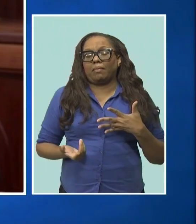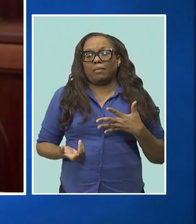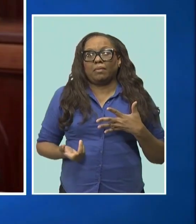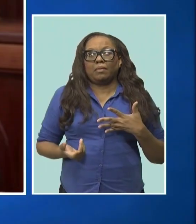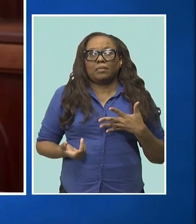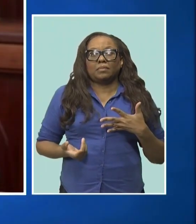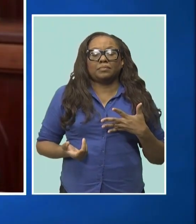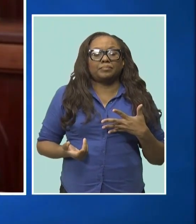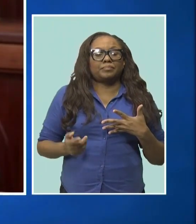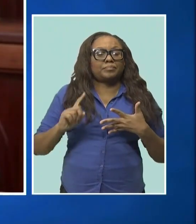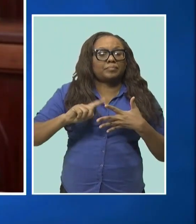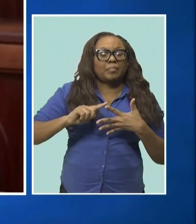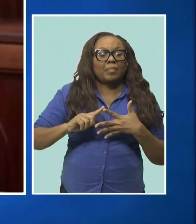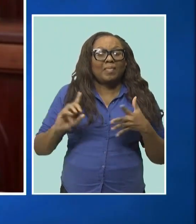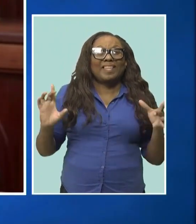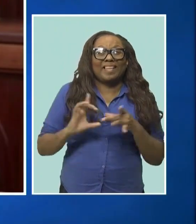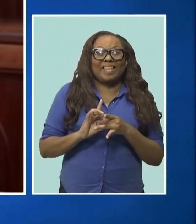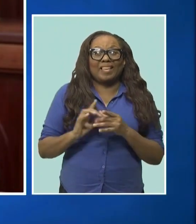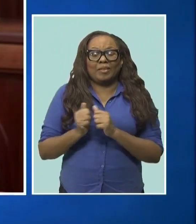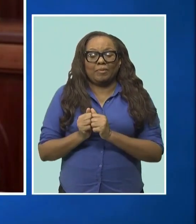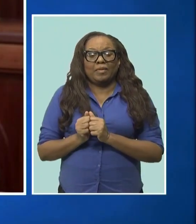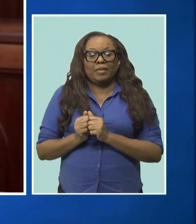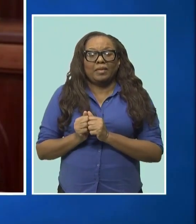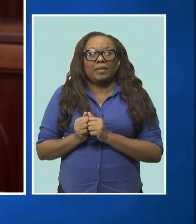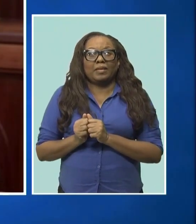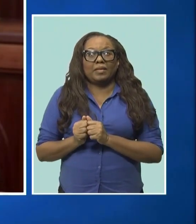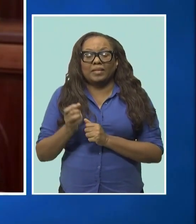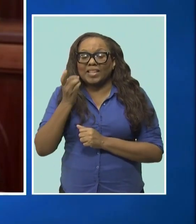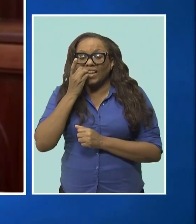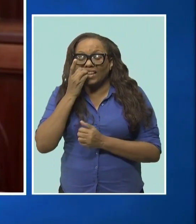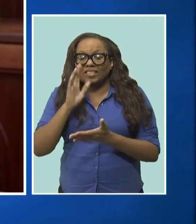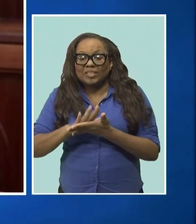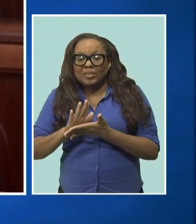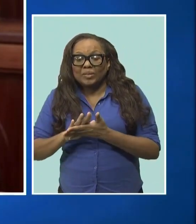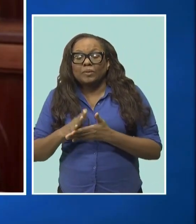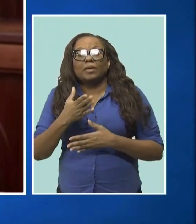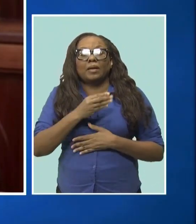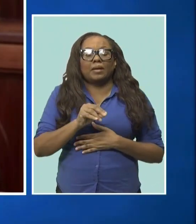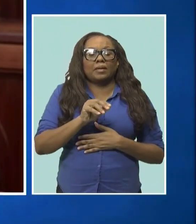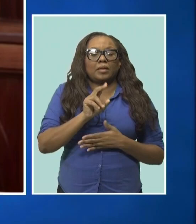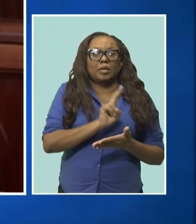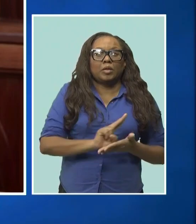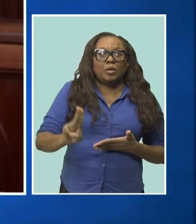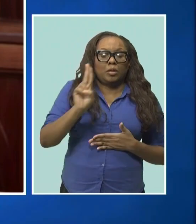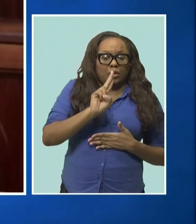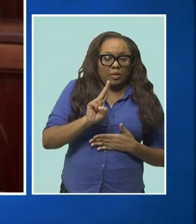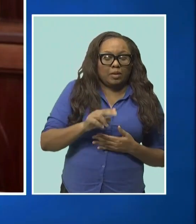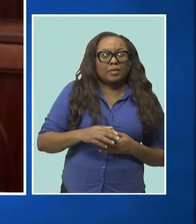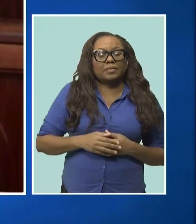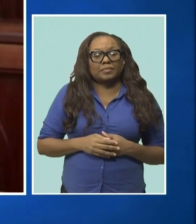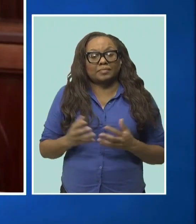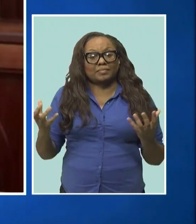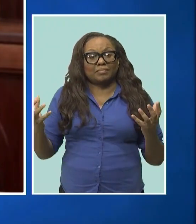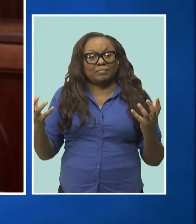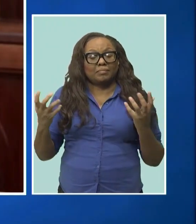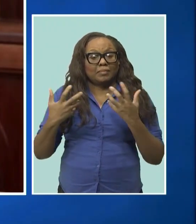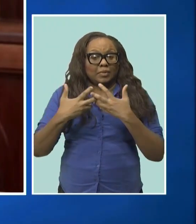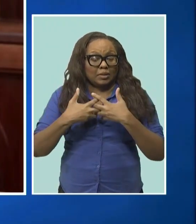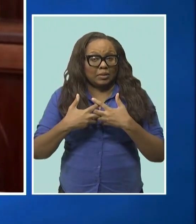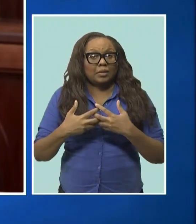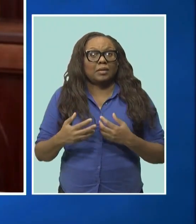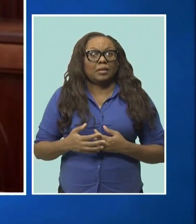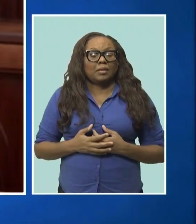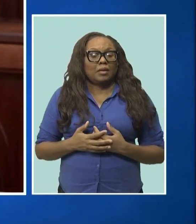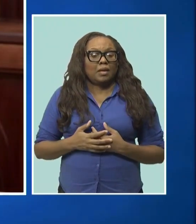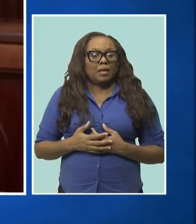foster linkages between the University of the West Indies student enrollment and world-class, state